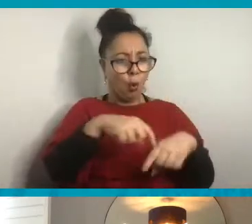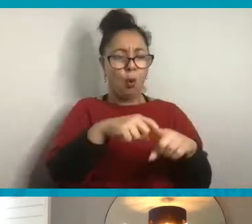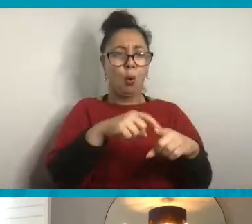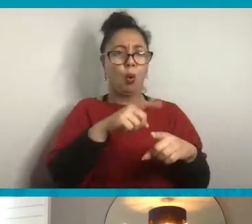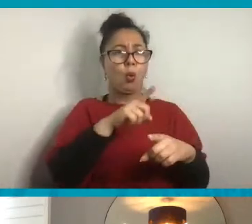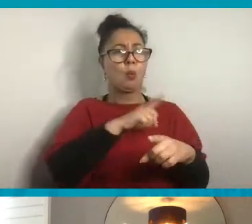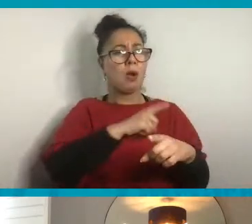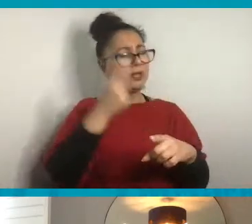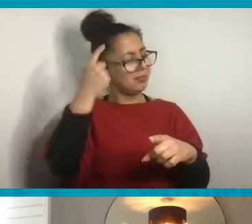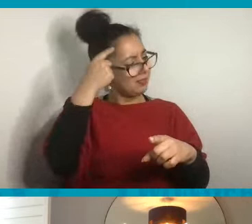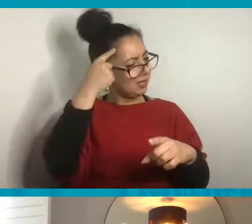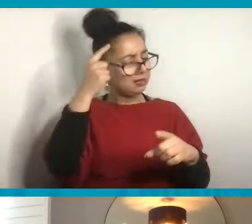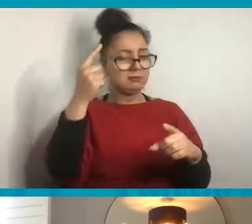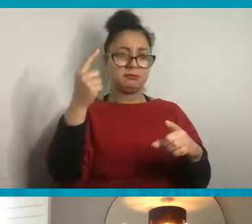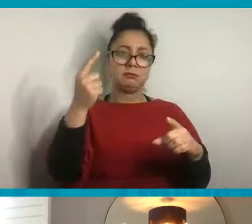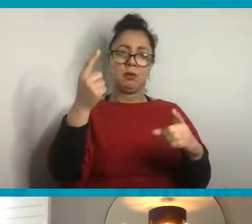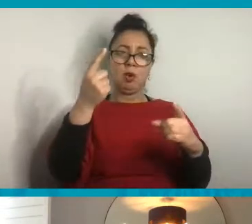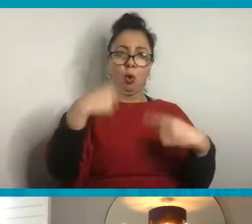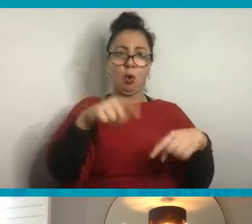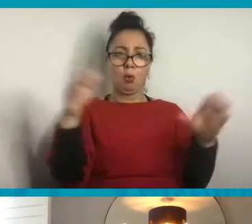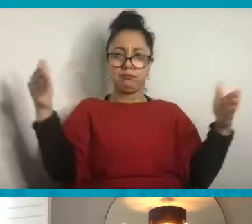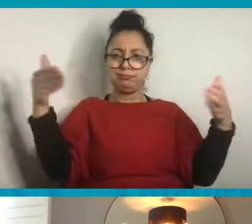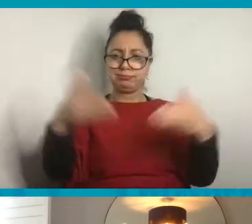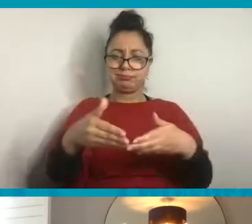doing this work around protecting the planet?